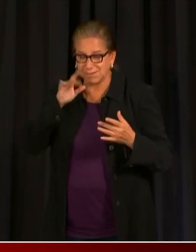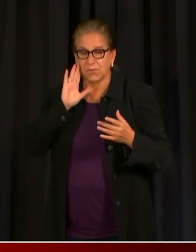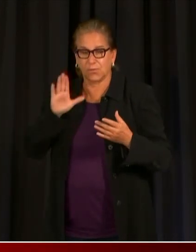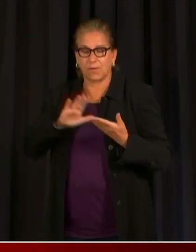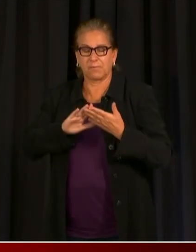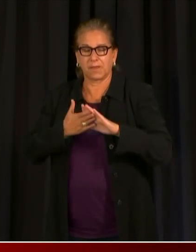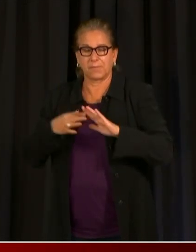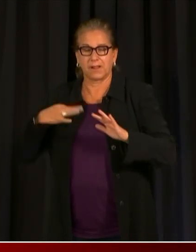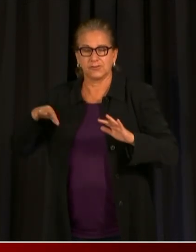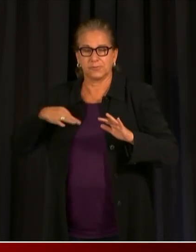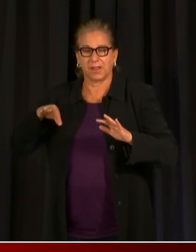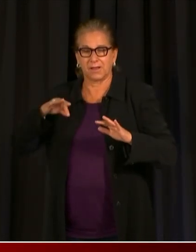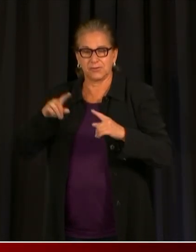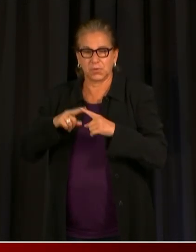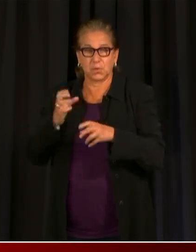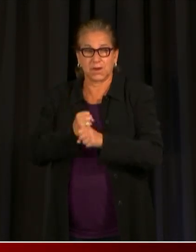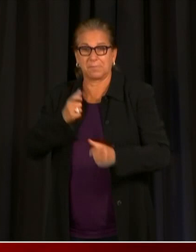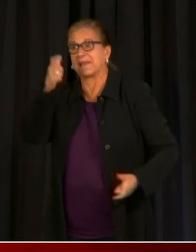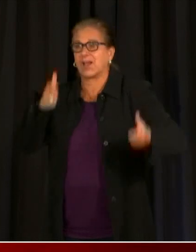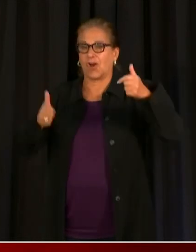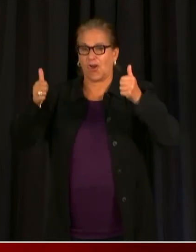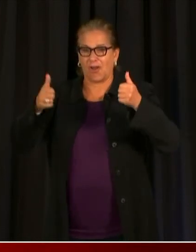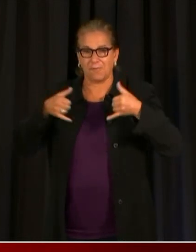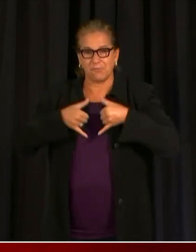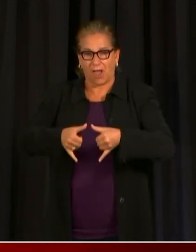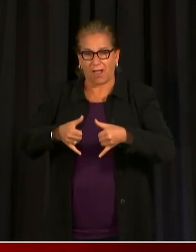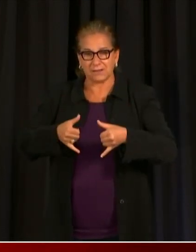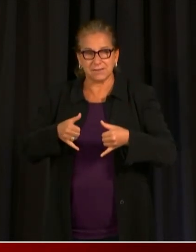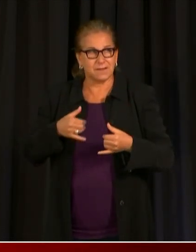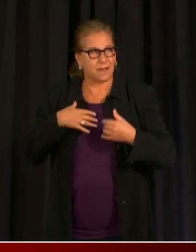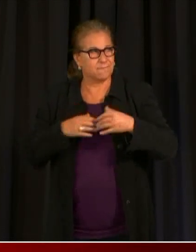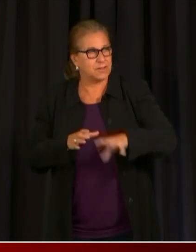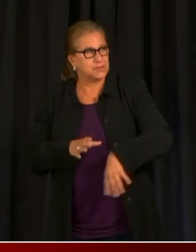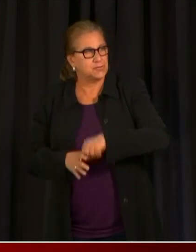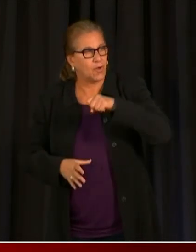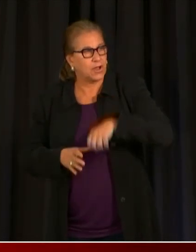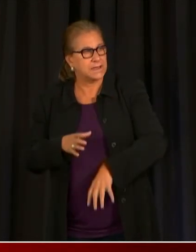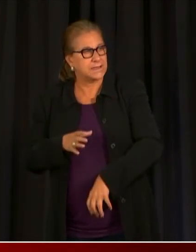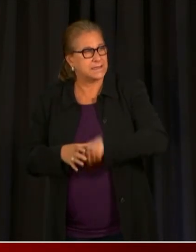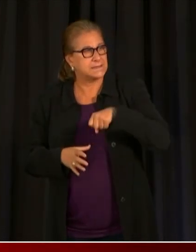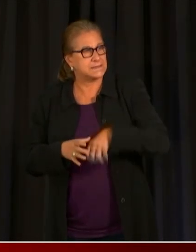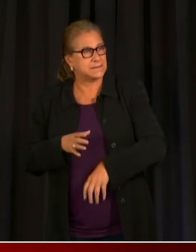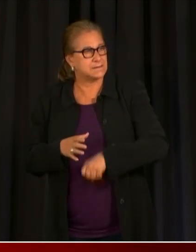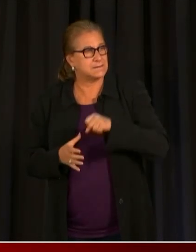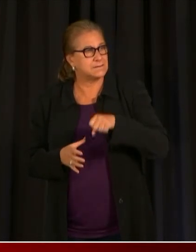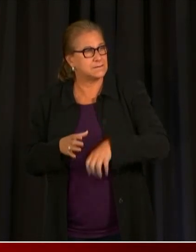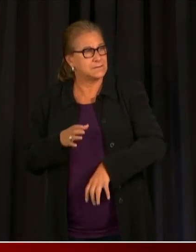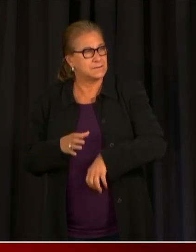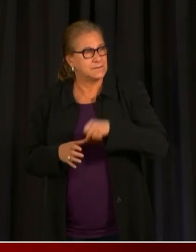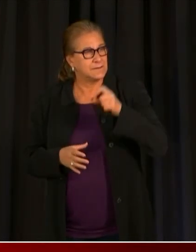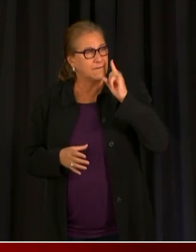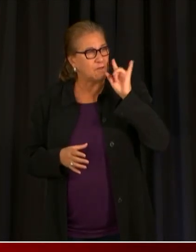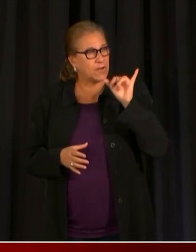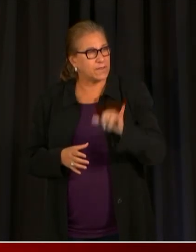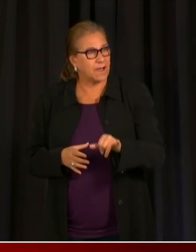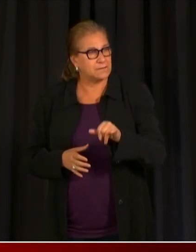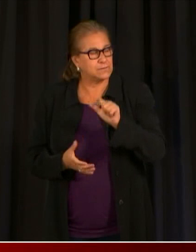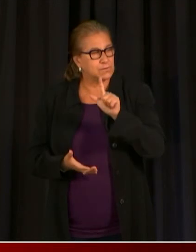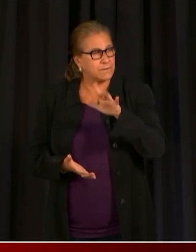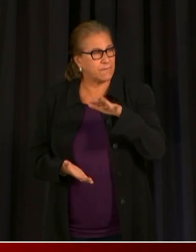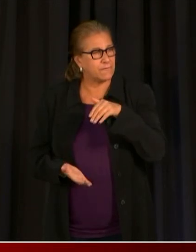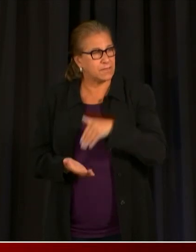four weeks, we'll also be doing a drawing. Each week, we'll draw names of students in DC who are 12 to 17